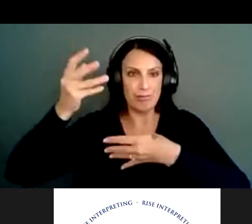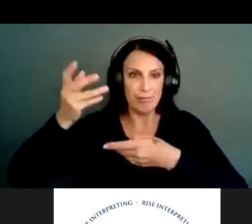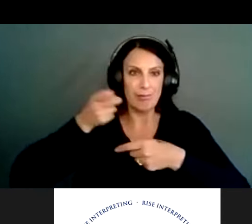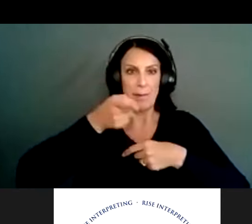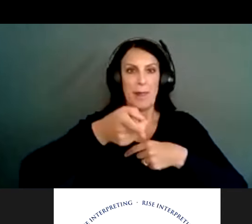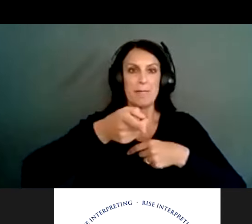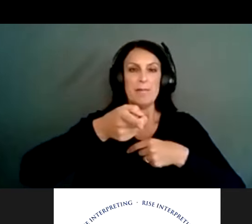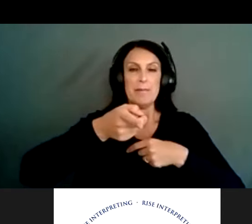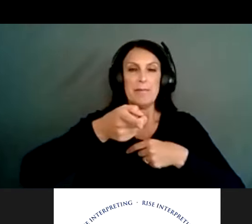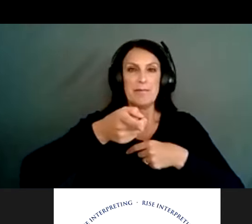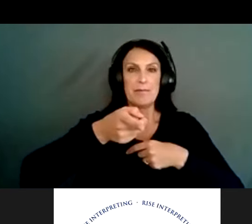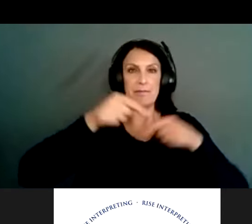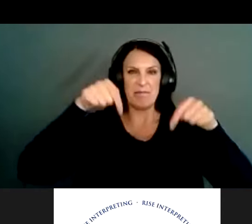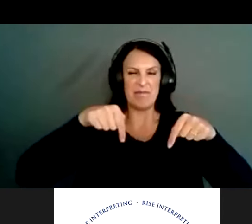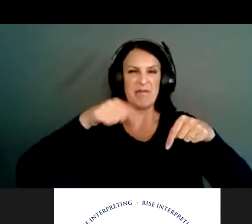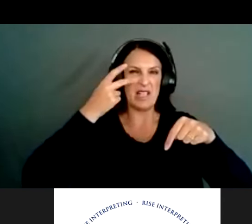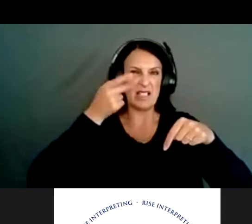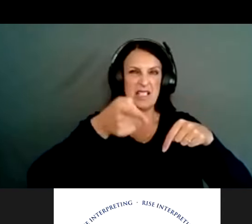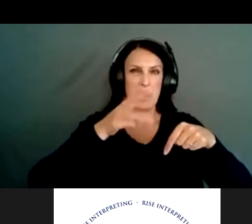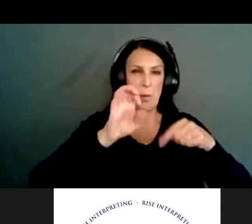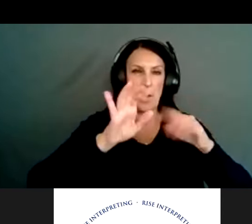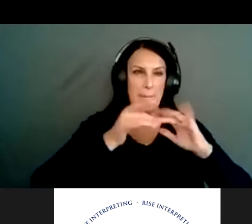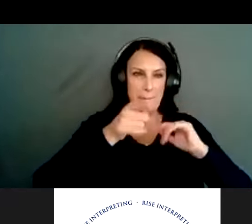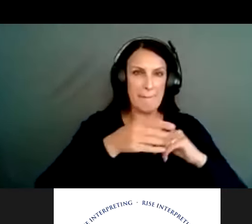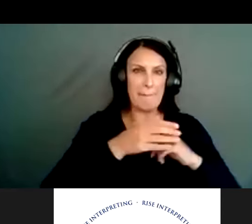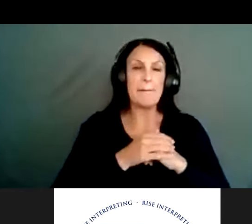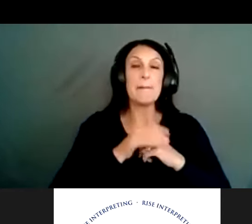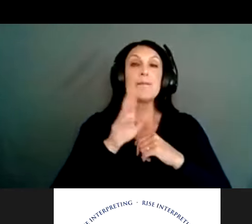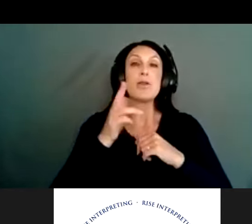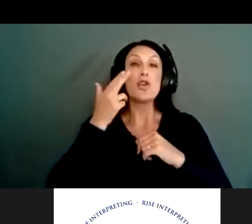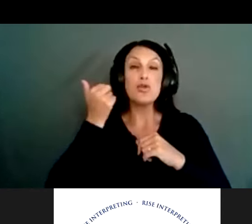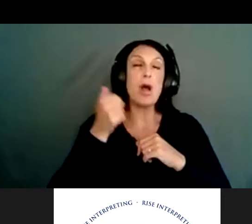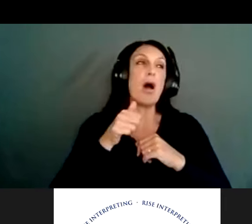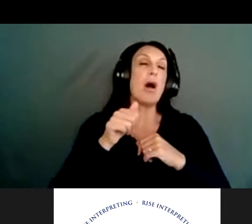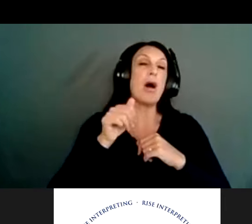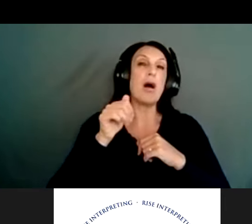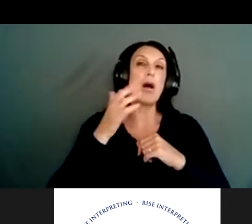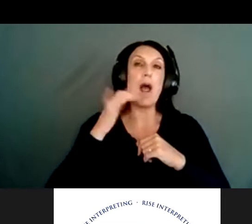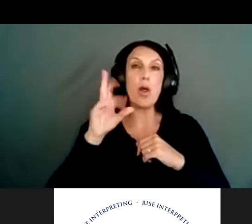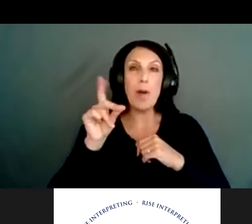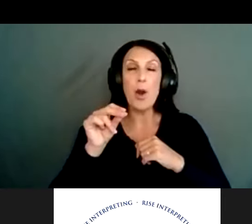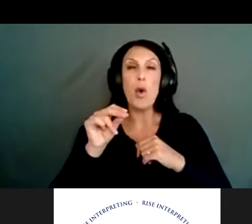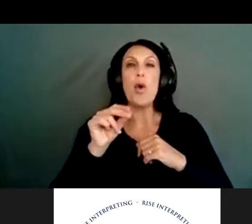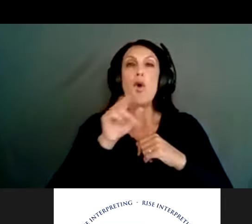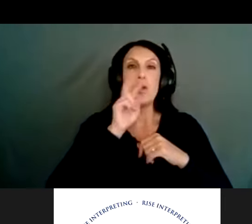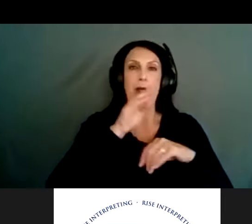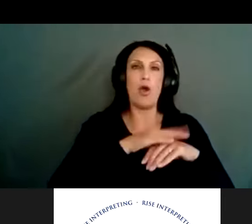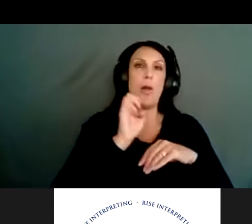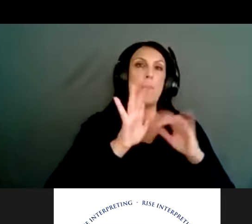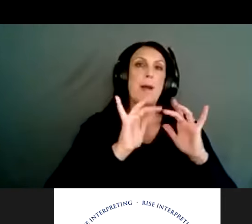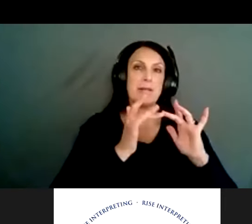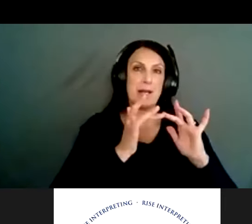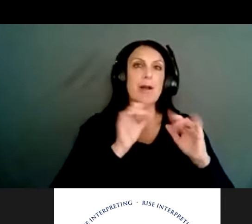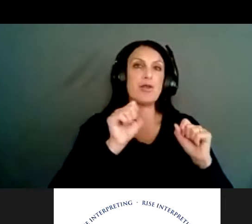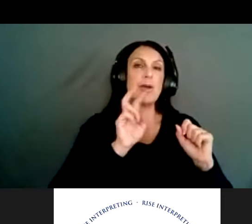add an interactive map like some other states, such as Utah and Colorado, have been able to do. So that you can go to the website, look on the map, and find the gun